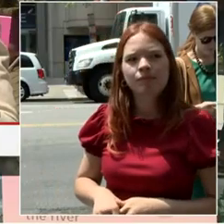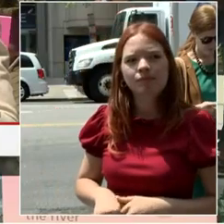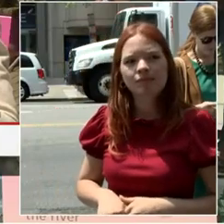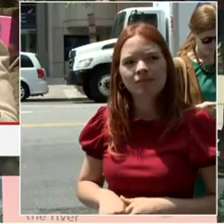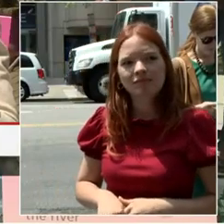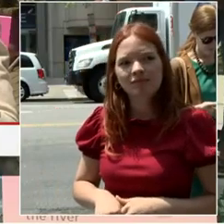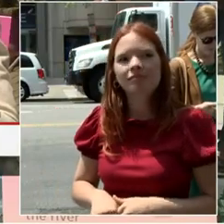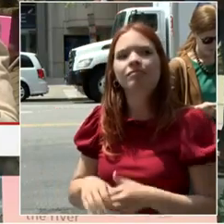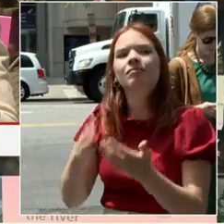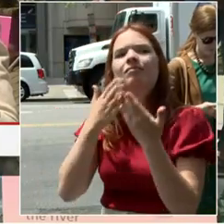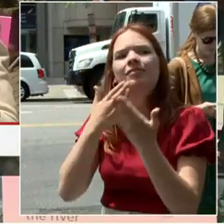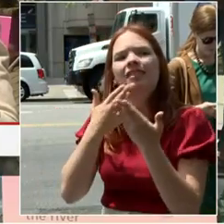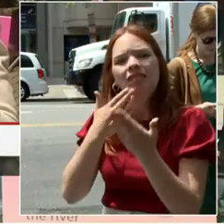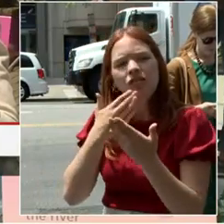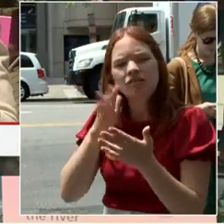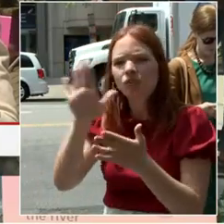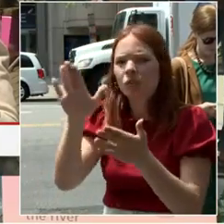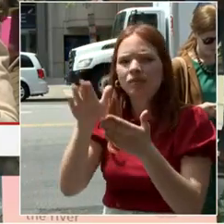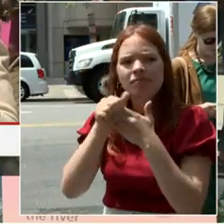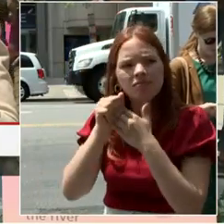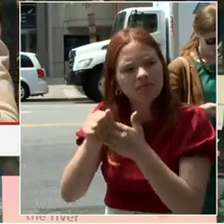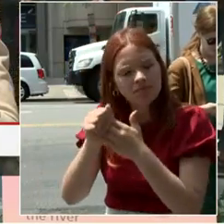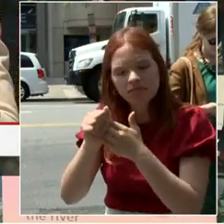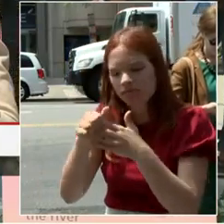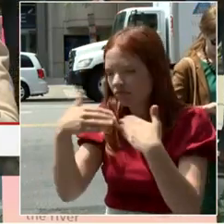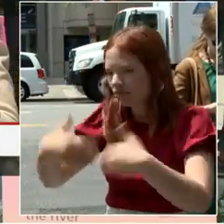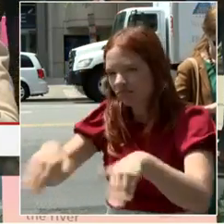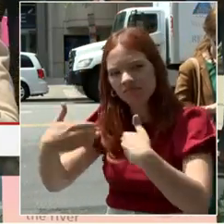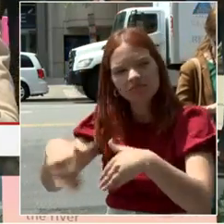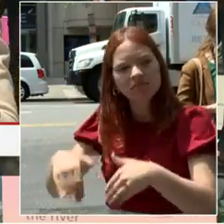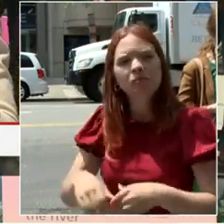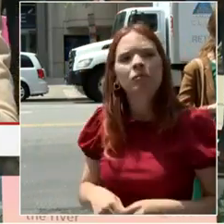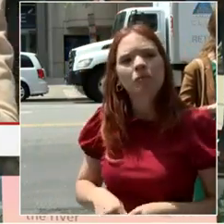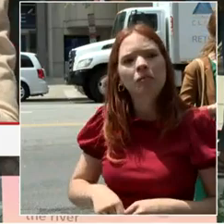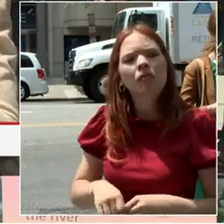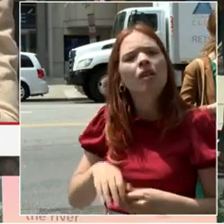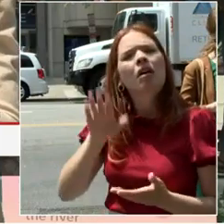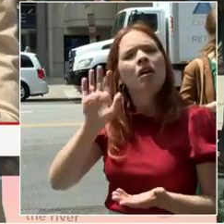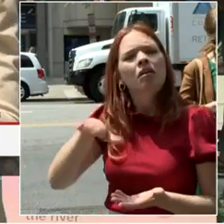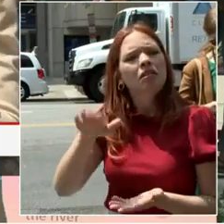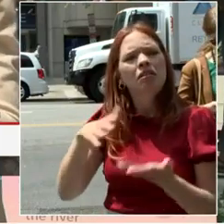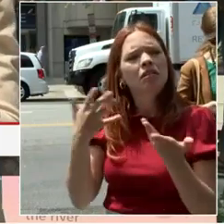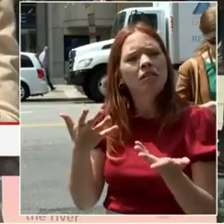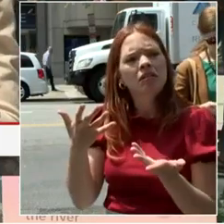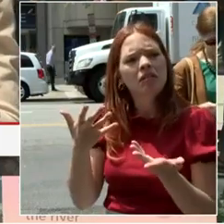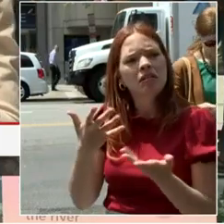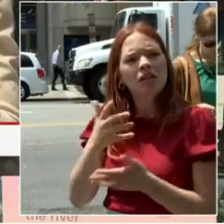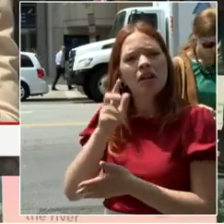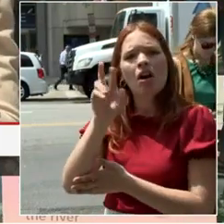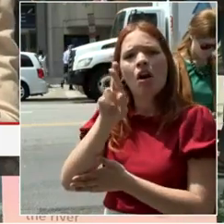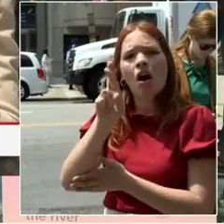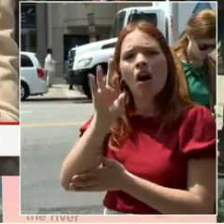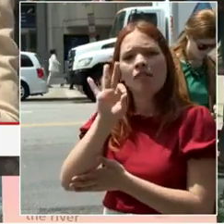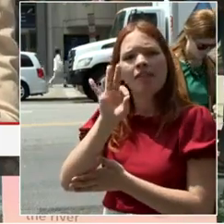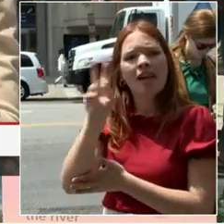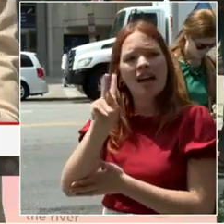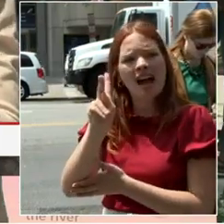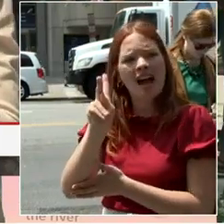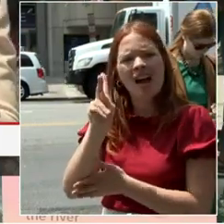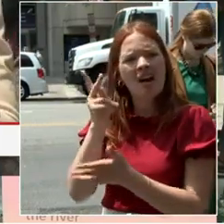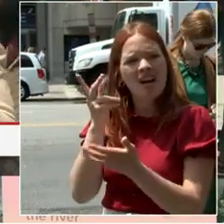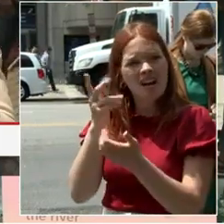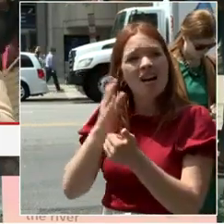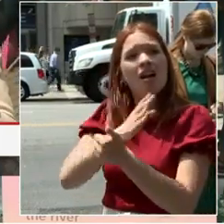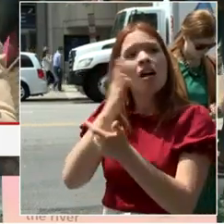so far. My question for you is what are we doing about RFK? What are we doing about after school programs for kids? And